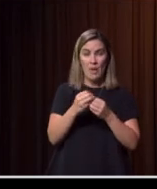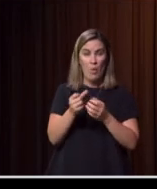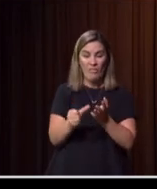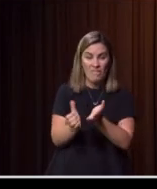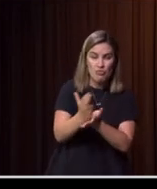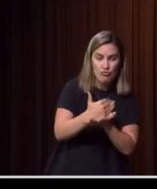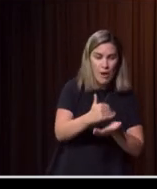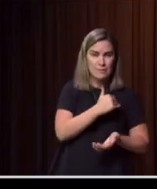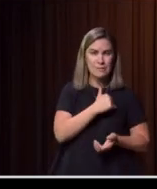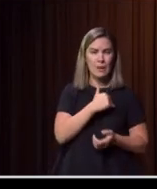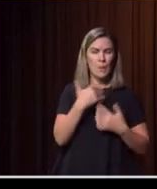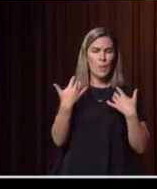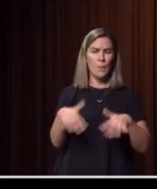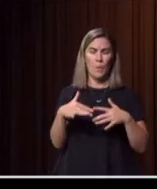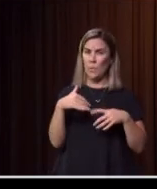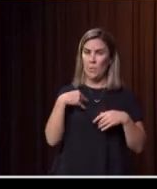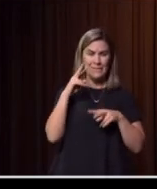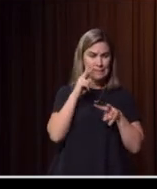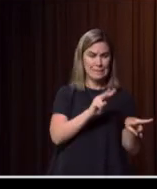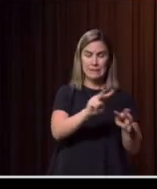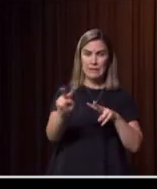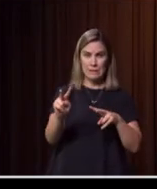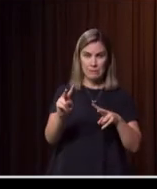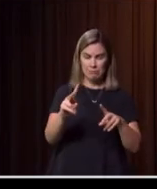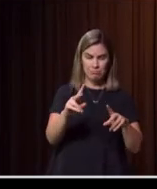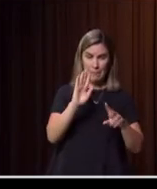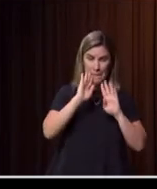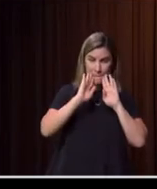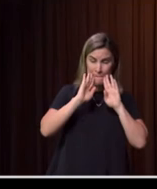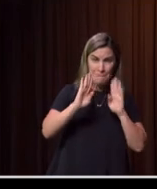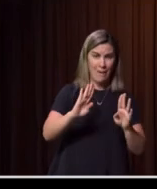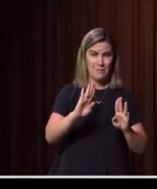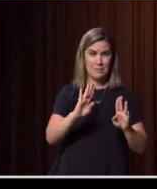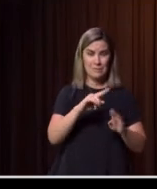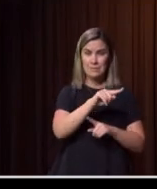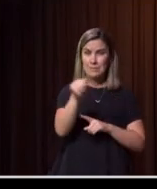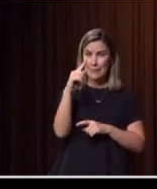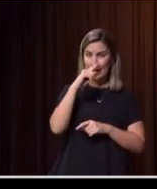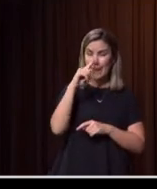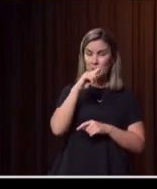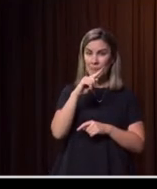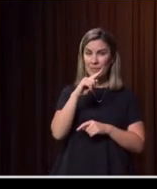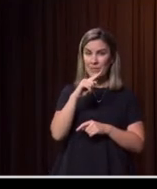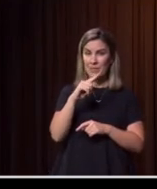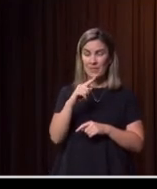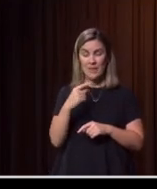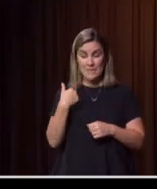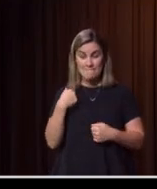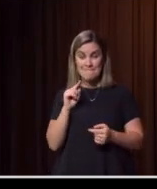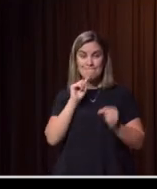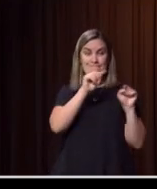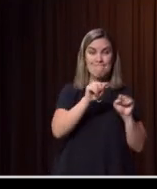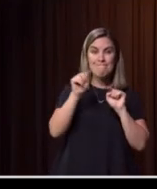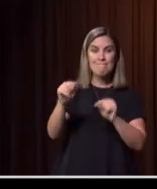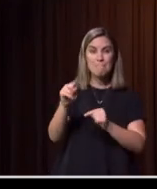seen some pretty wonderful people rise and like I've seen through recovery meetings and recovery groups, the kids at Cobargo